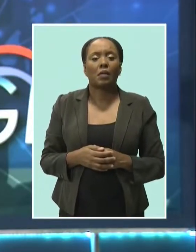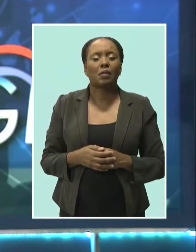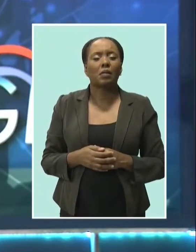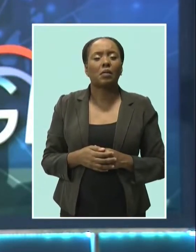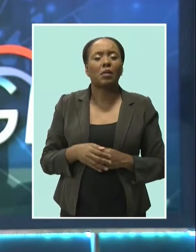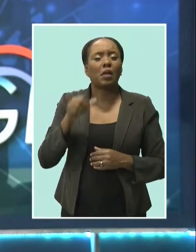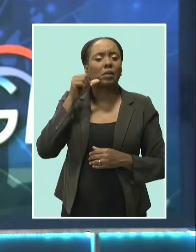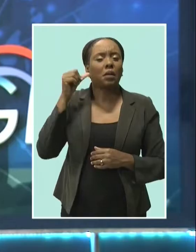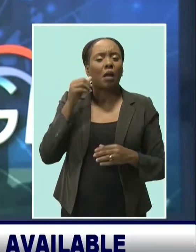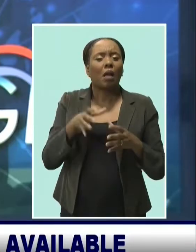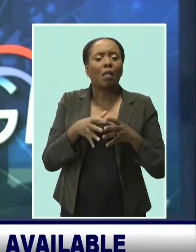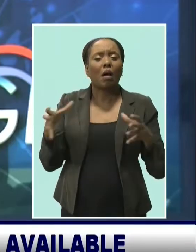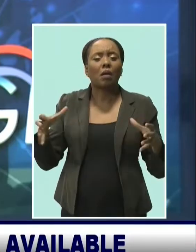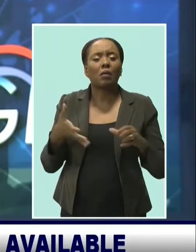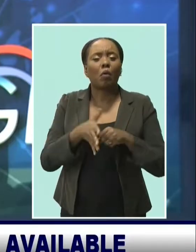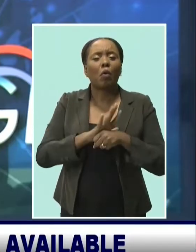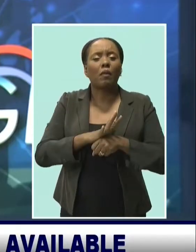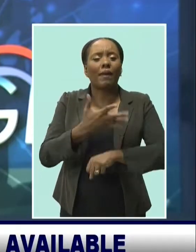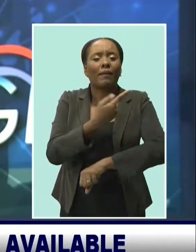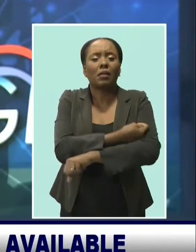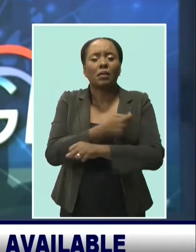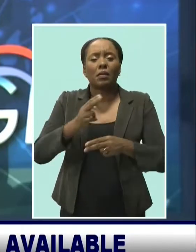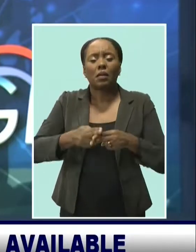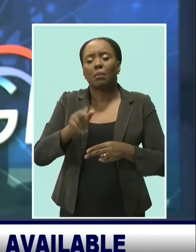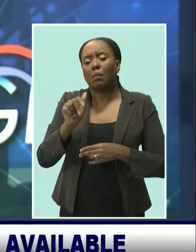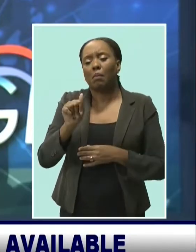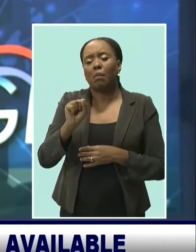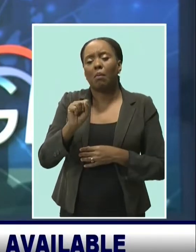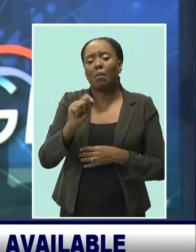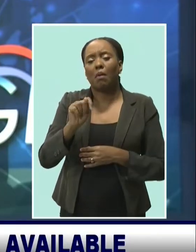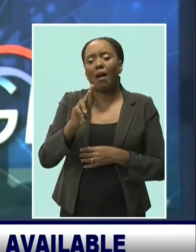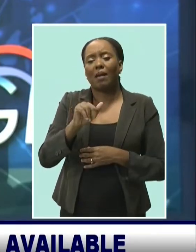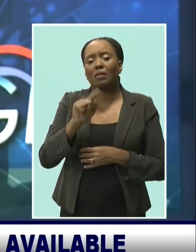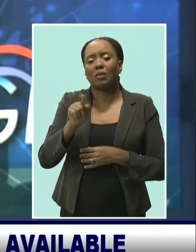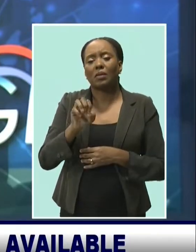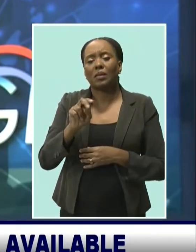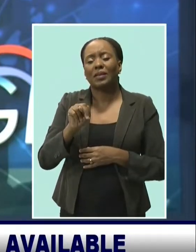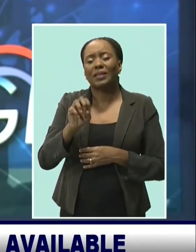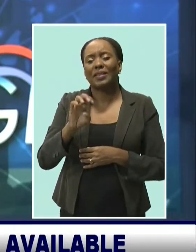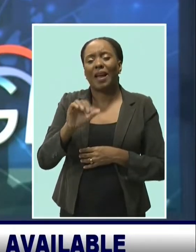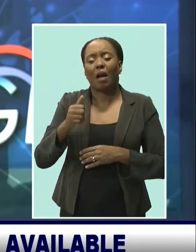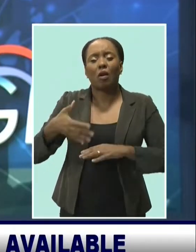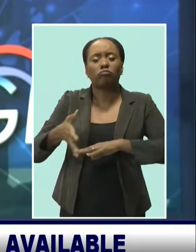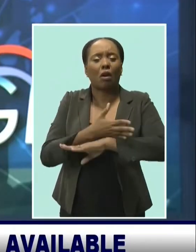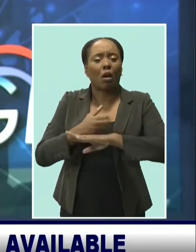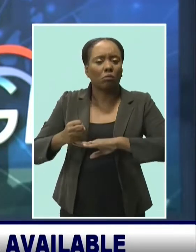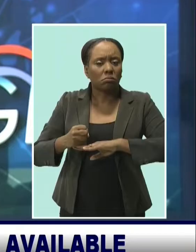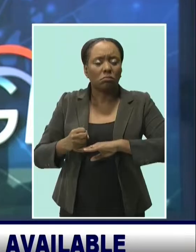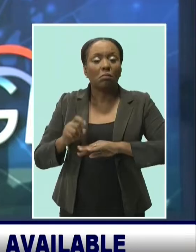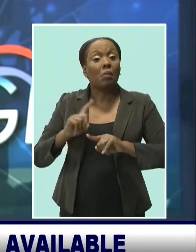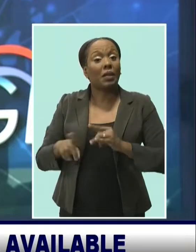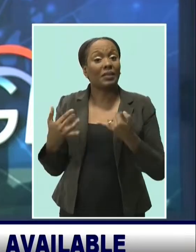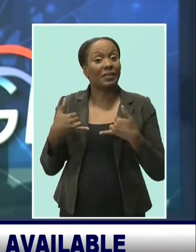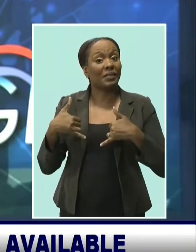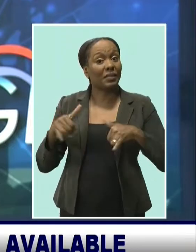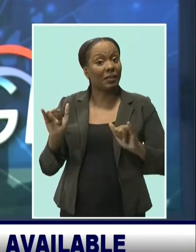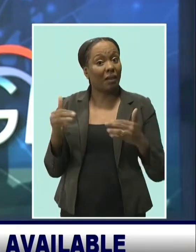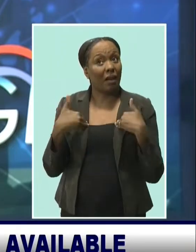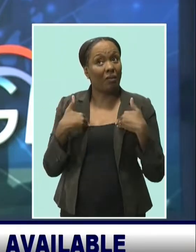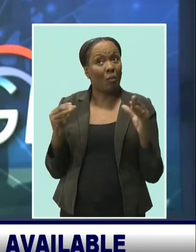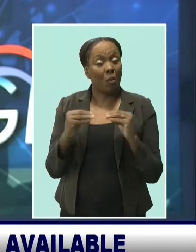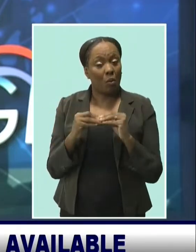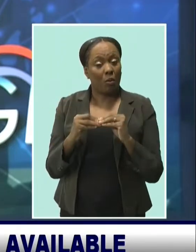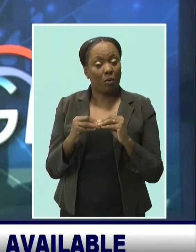vaccines expired yesterday, there are still many more that are viable. Co-coordinator of the National Vaccine Unit, Dr.